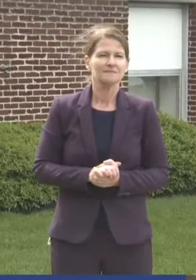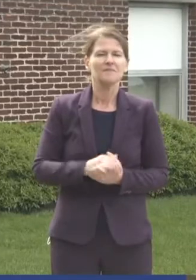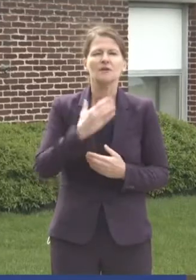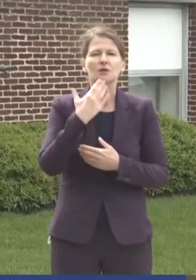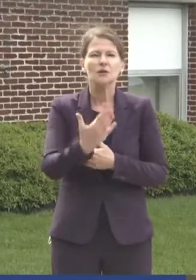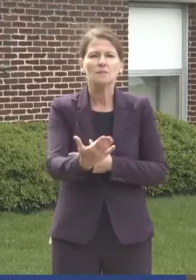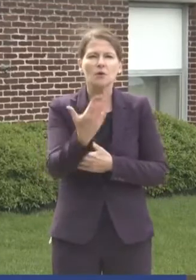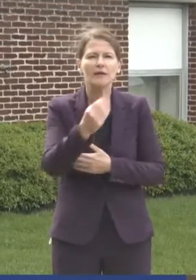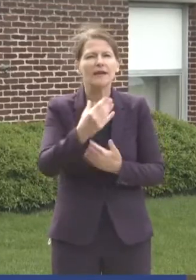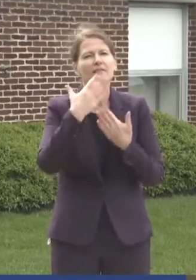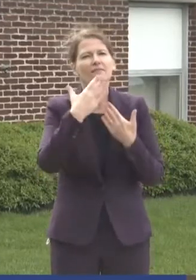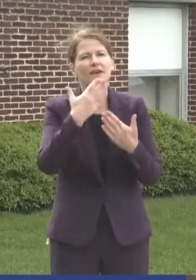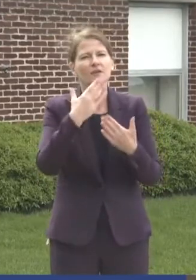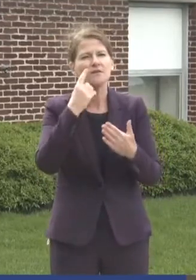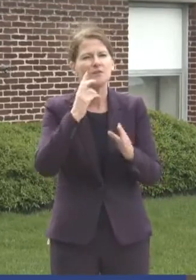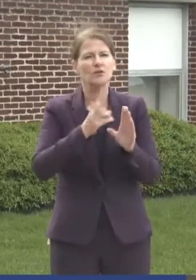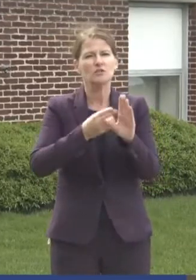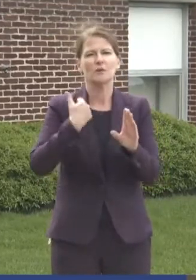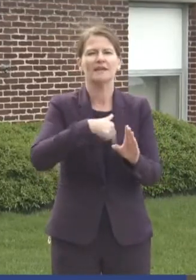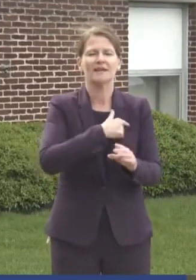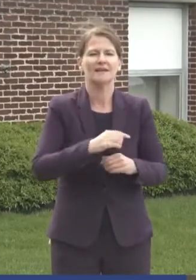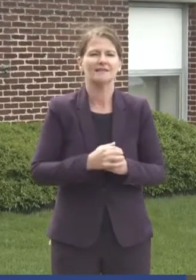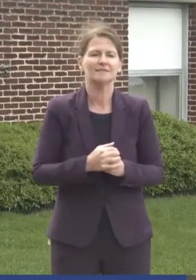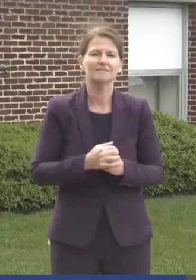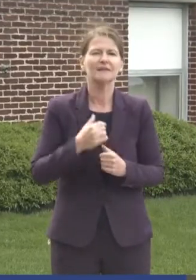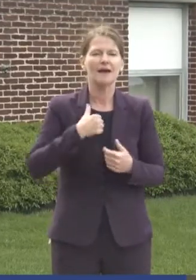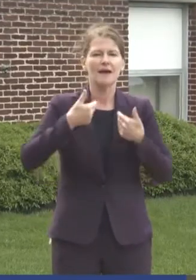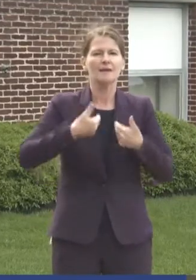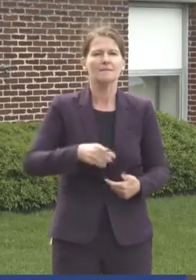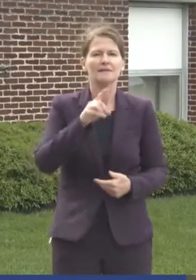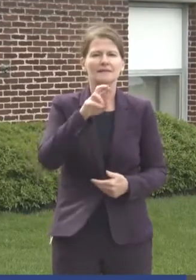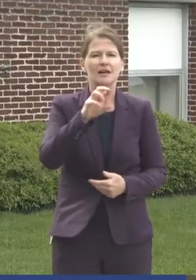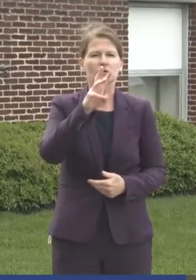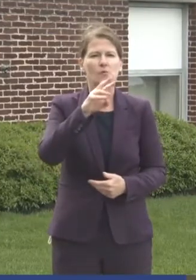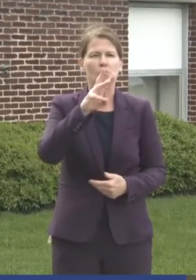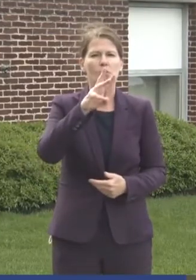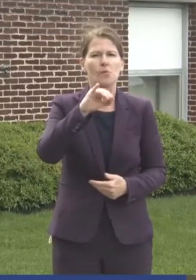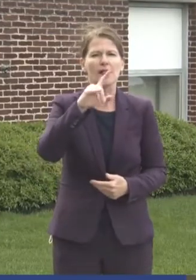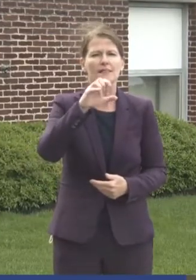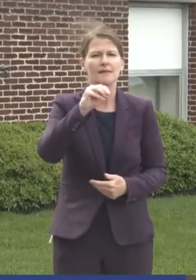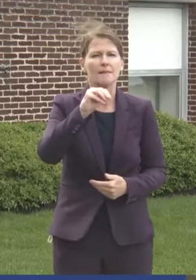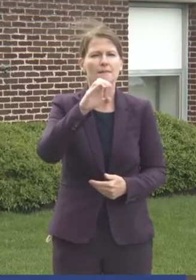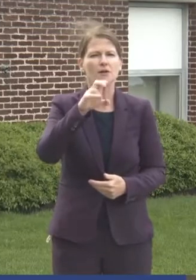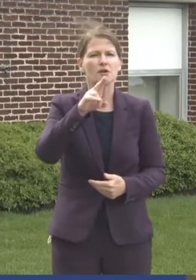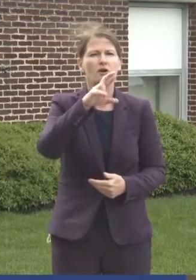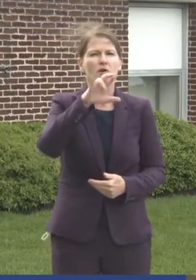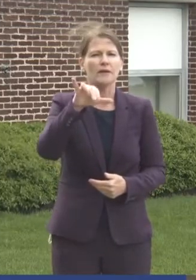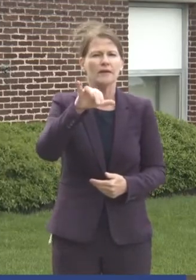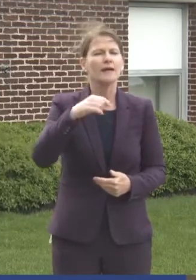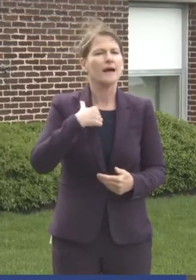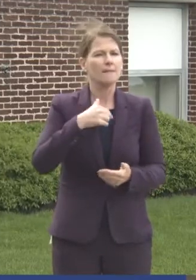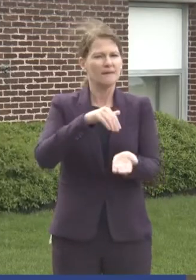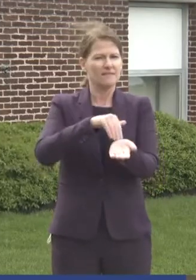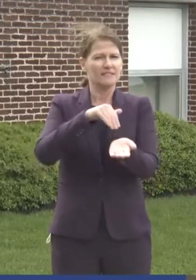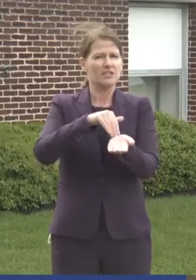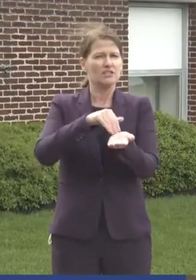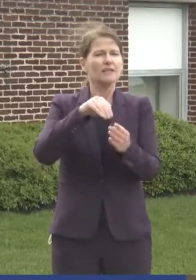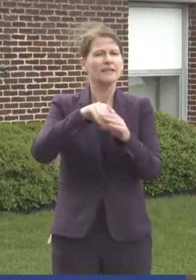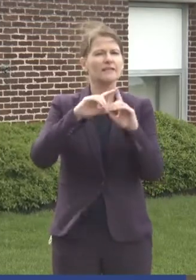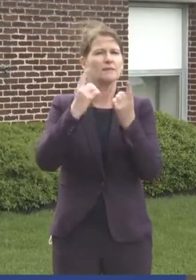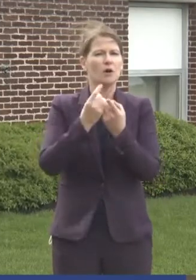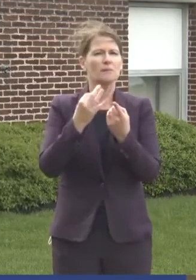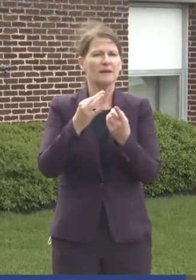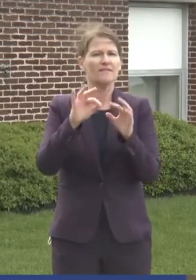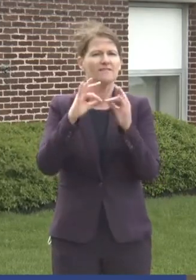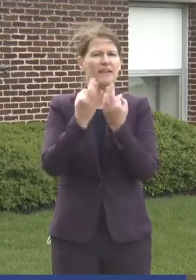Good morning and thank you for joining us. I'm Dr William Curry. I'm a physician in our Department